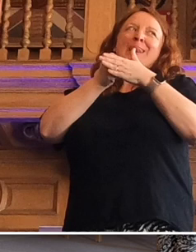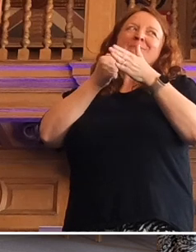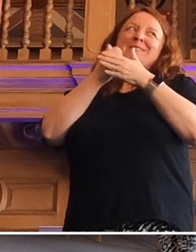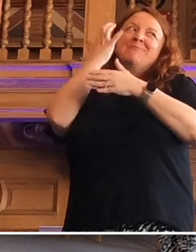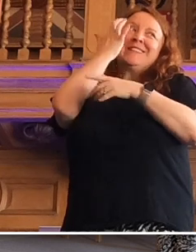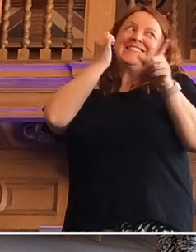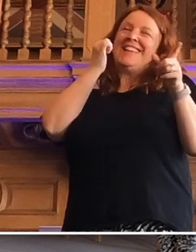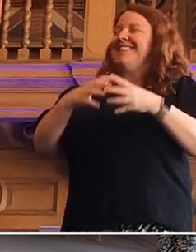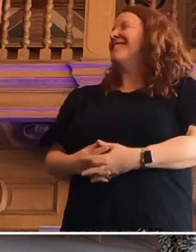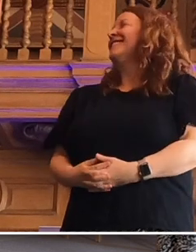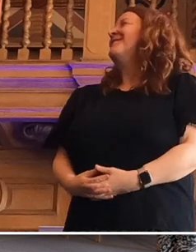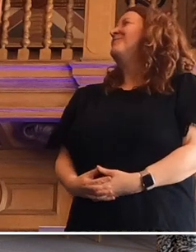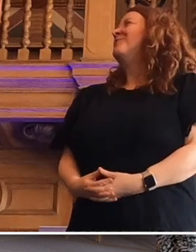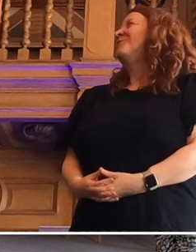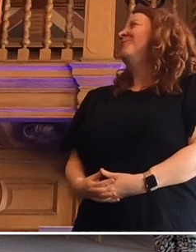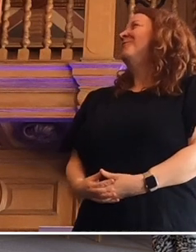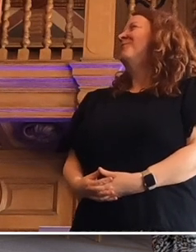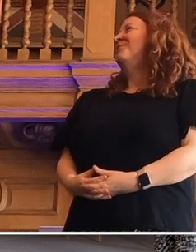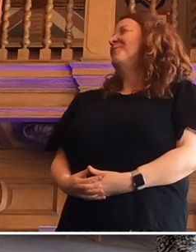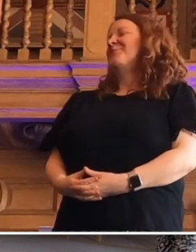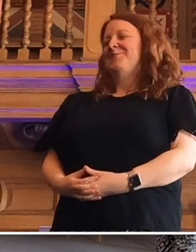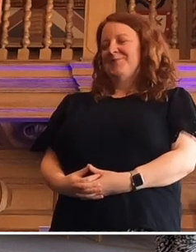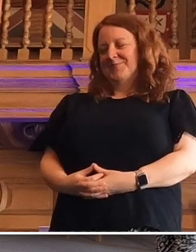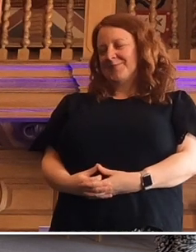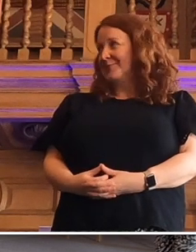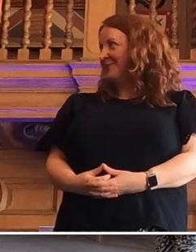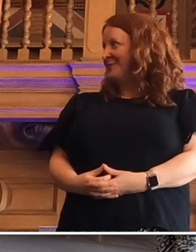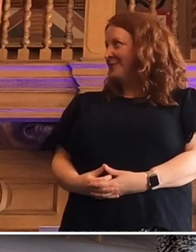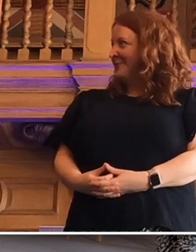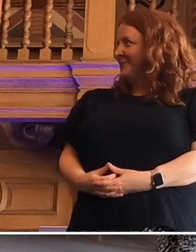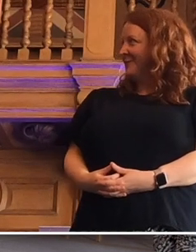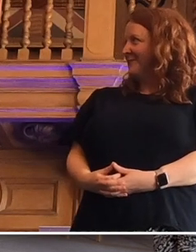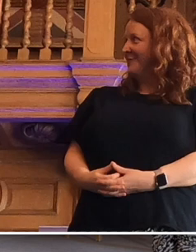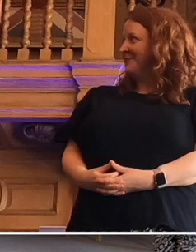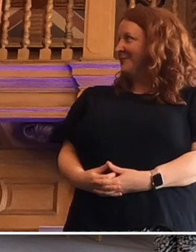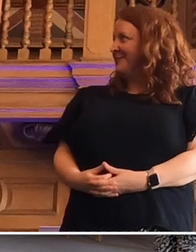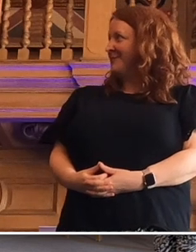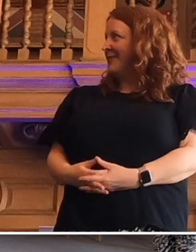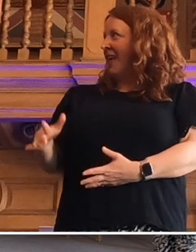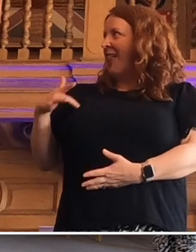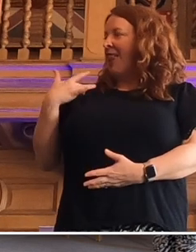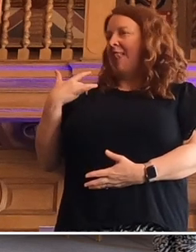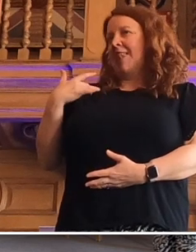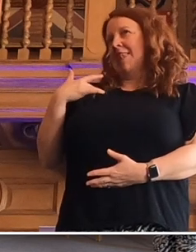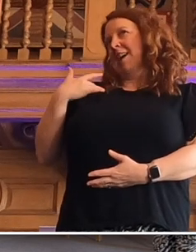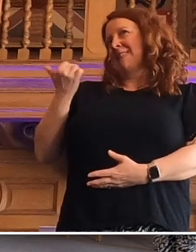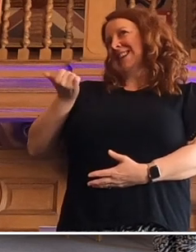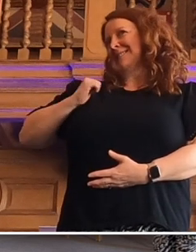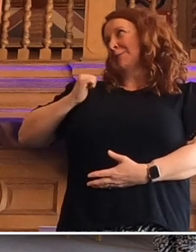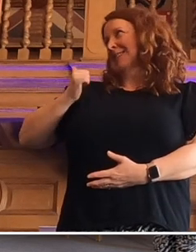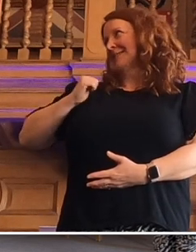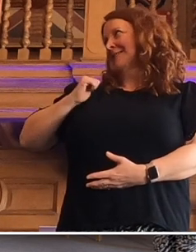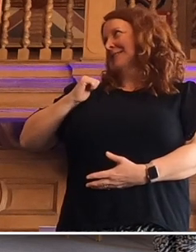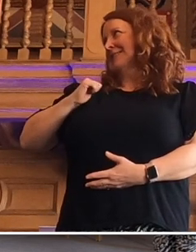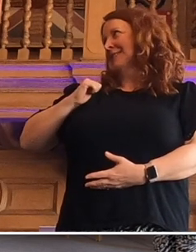what happened. Life expectancy had